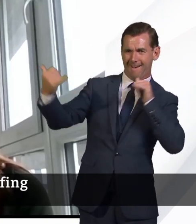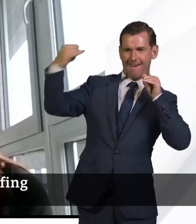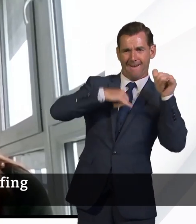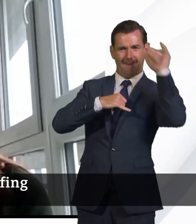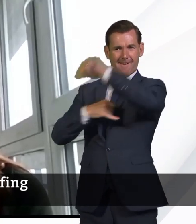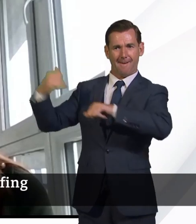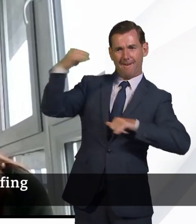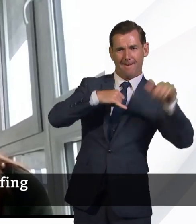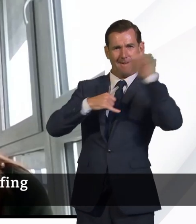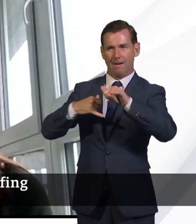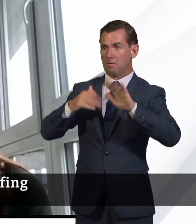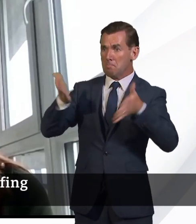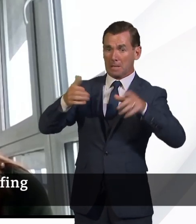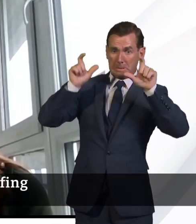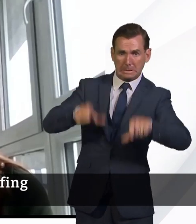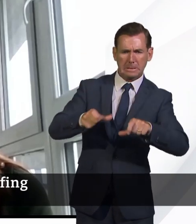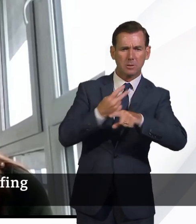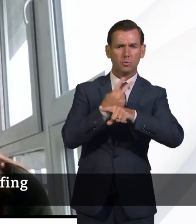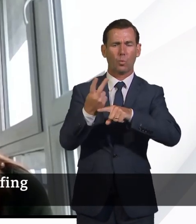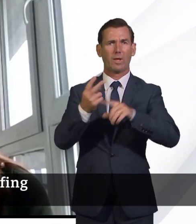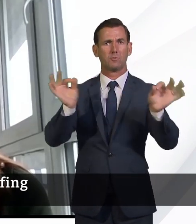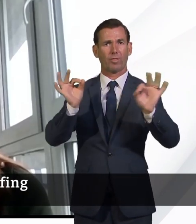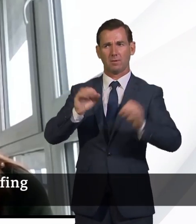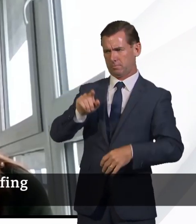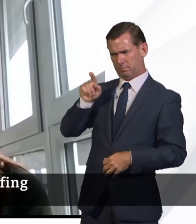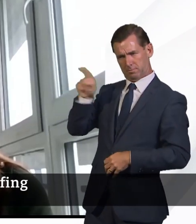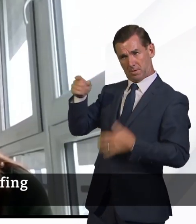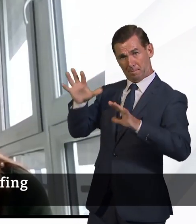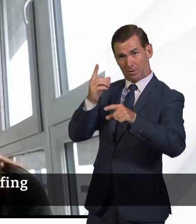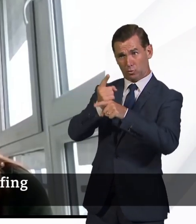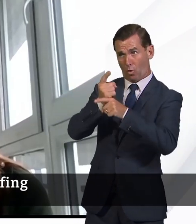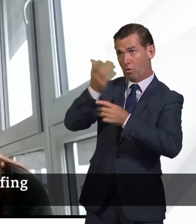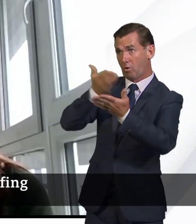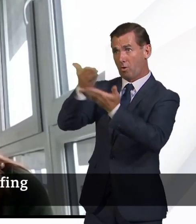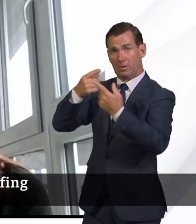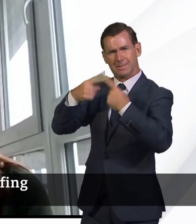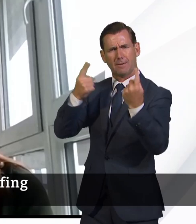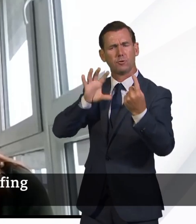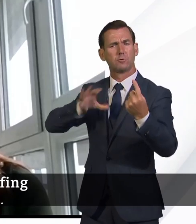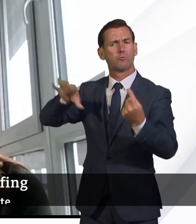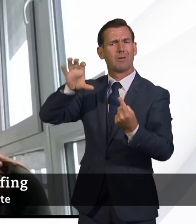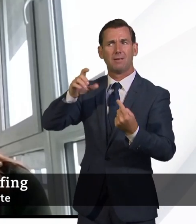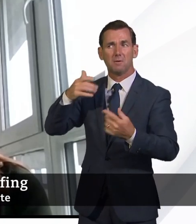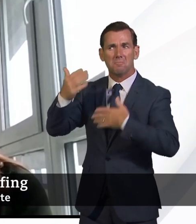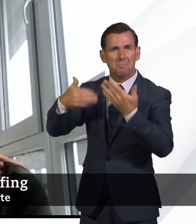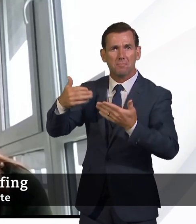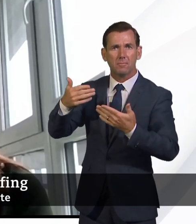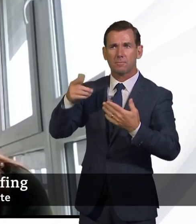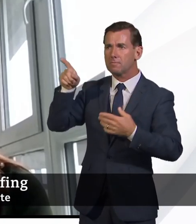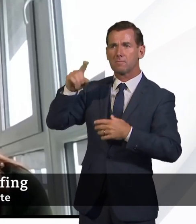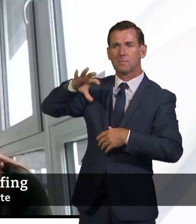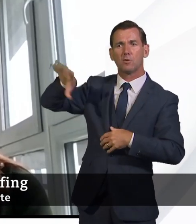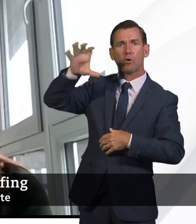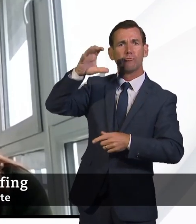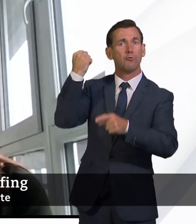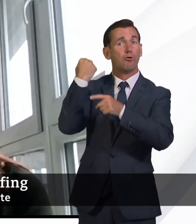in talks with individual current countries for air bridges or travel corridors, which could make that travel easier? If so, how are those talks progressing and have any countries declined